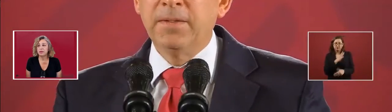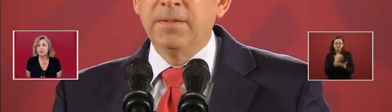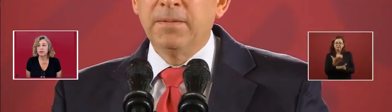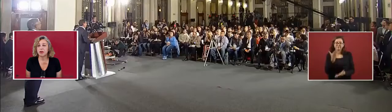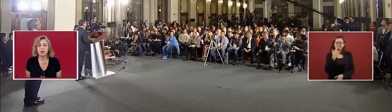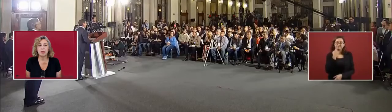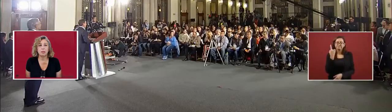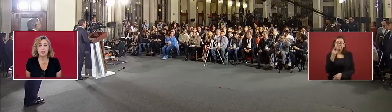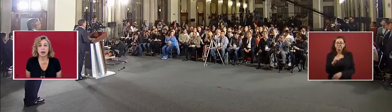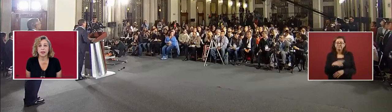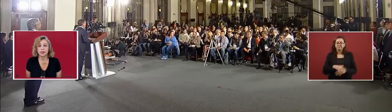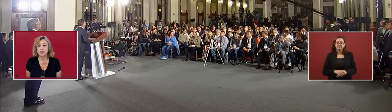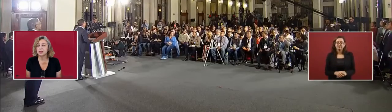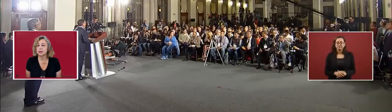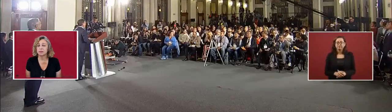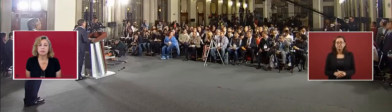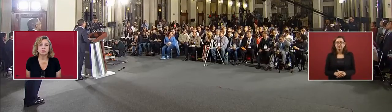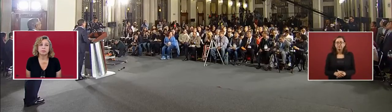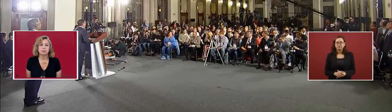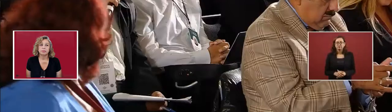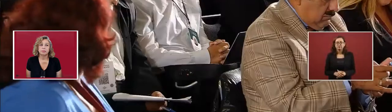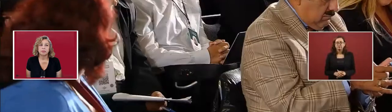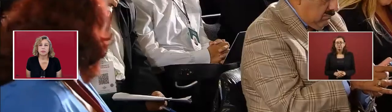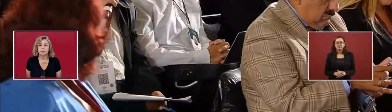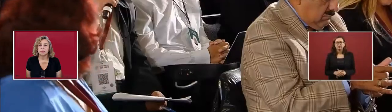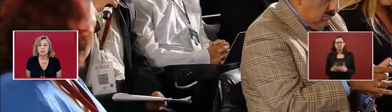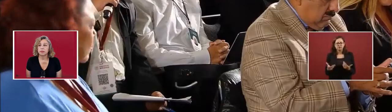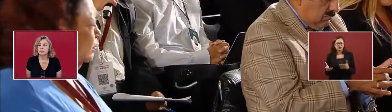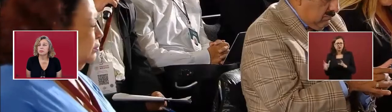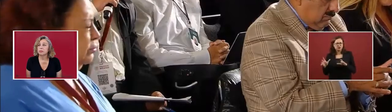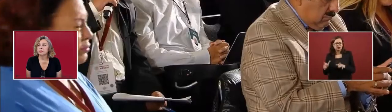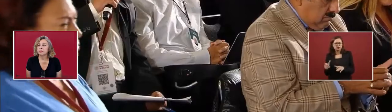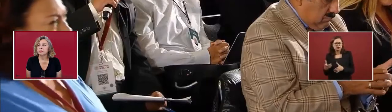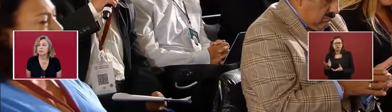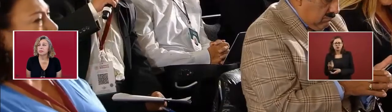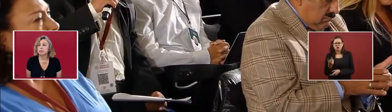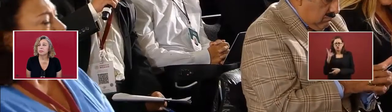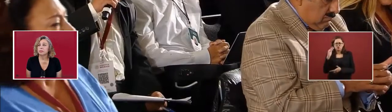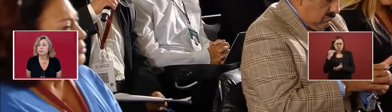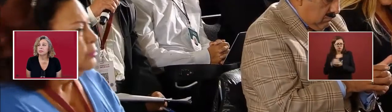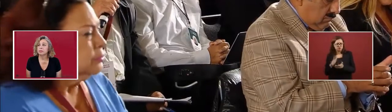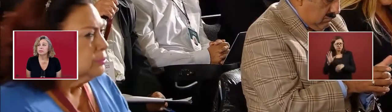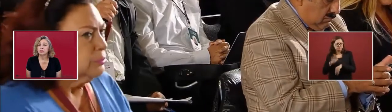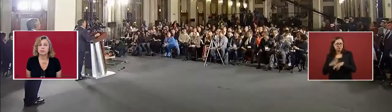not having fair practices. The of haulers was have… And asking… the things of